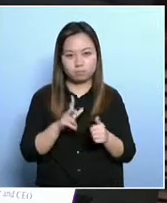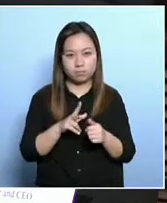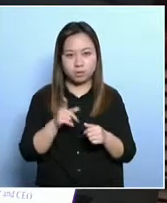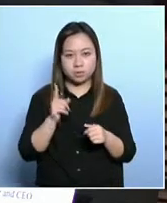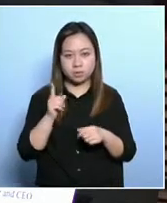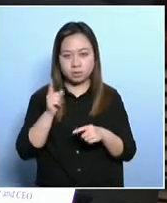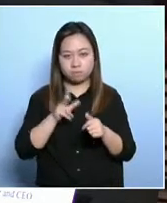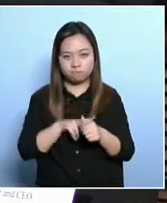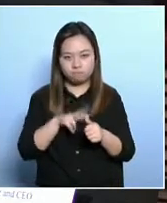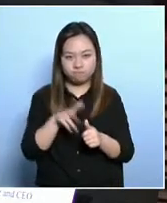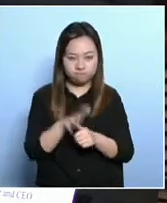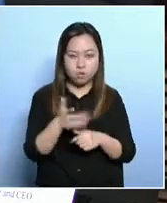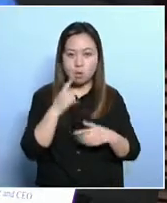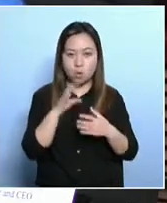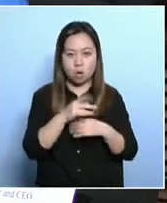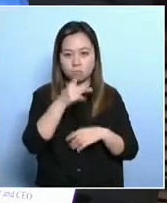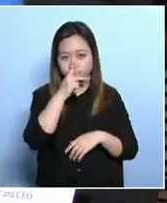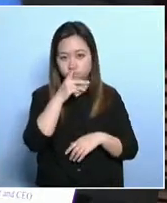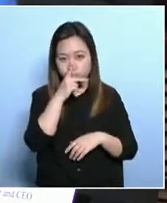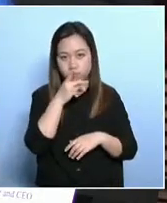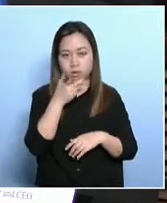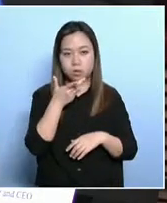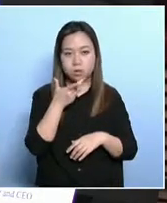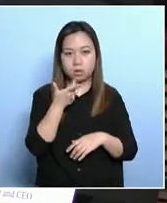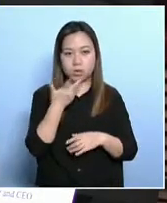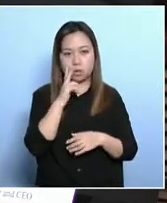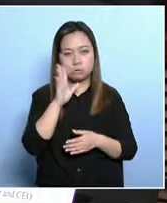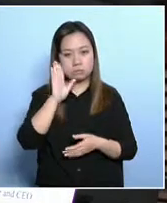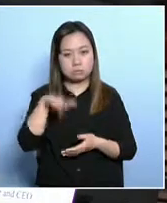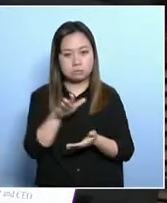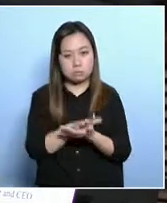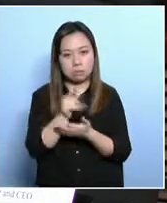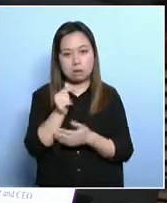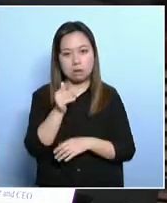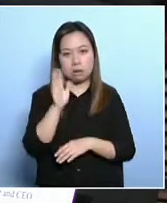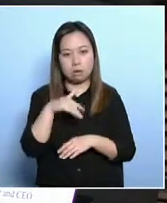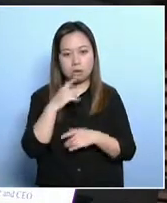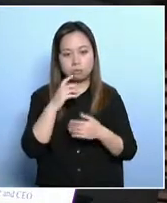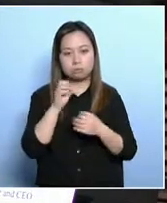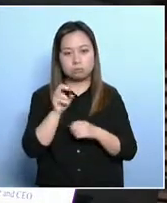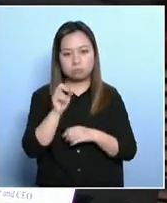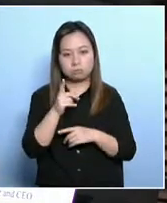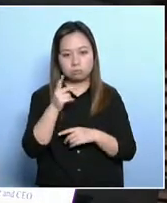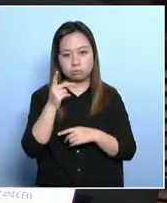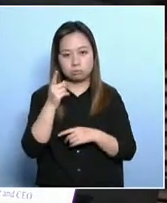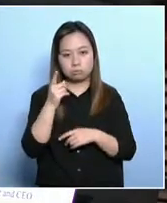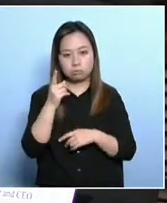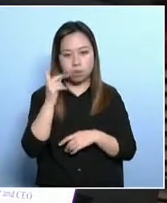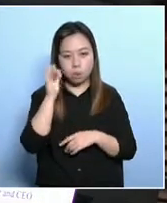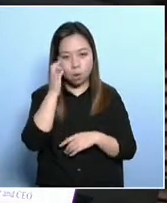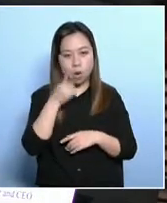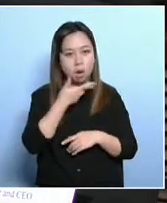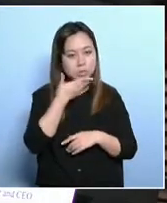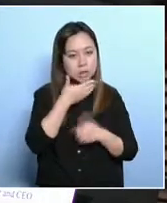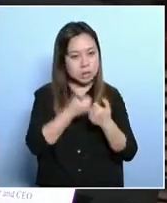a life of poverty in 10 years' time. This is the cycle. They get married young, then unable to complete